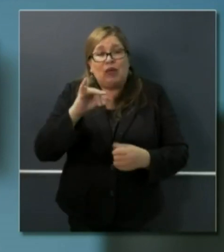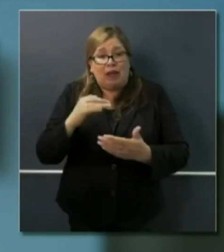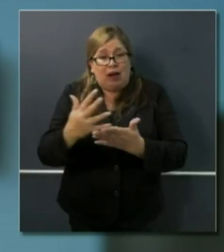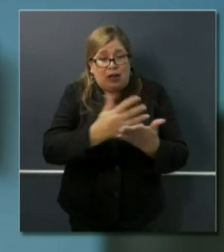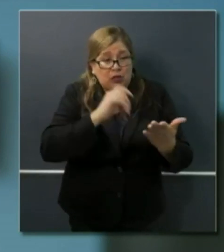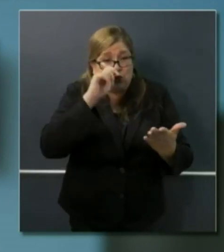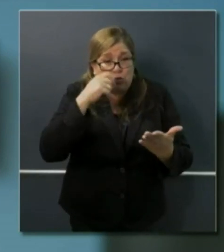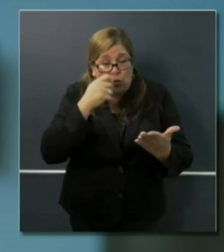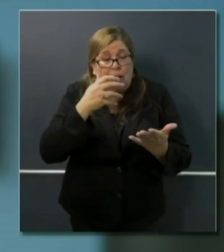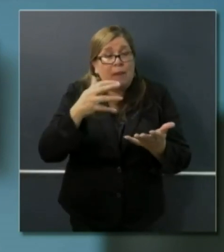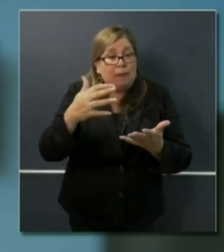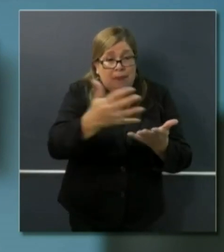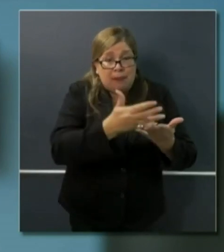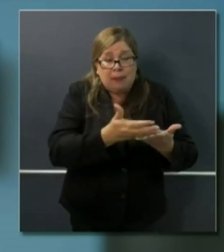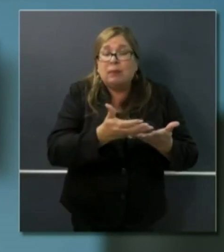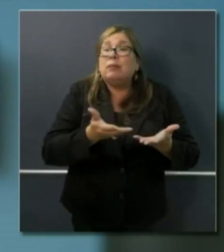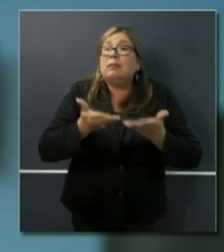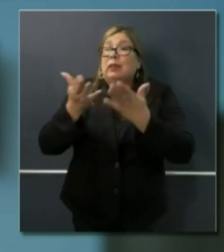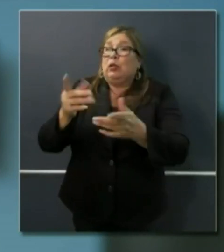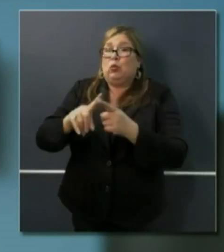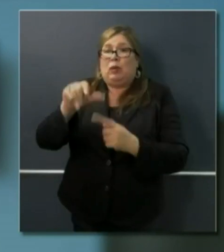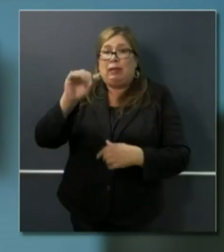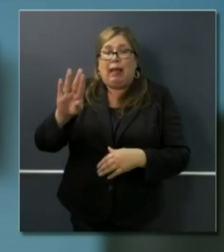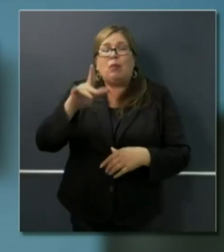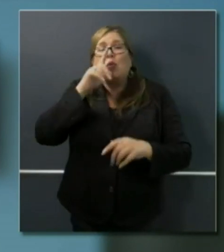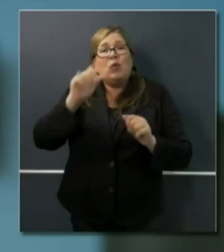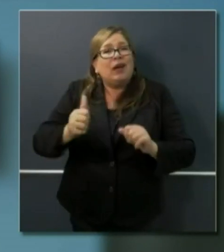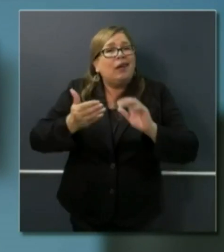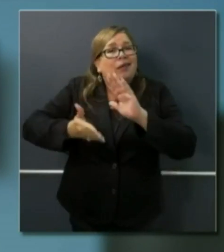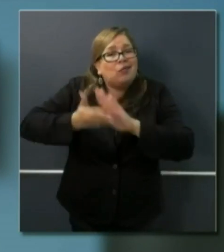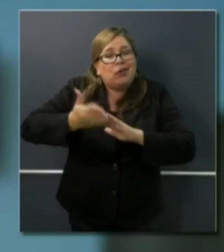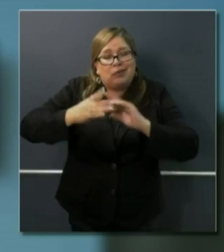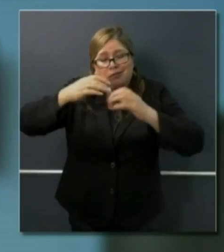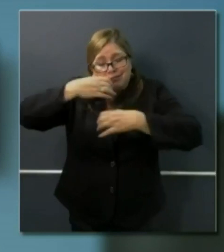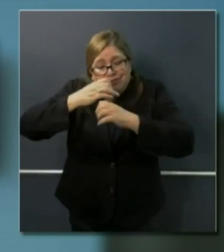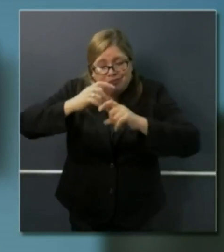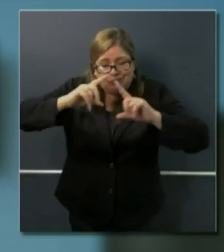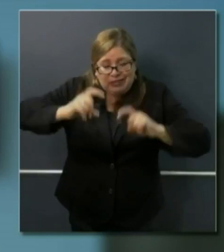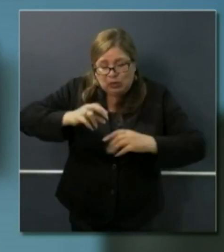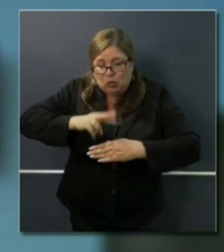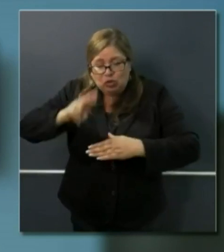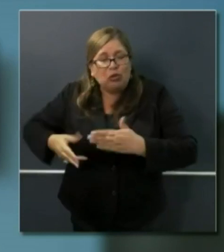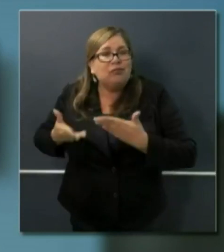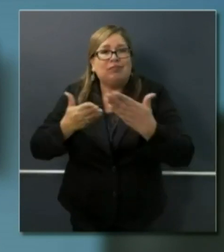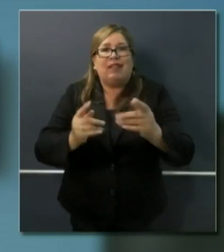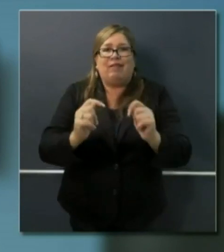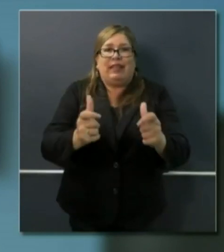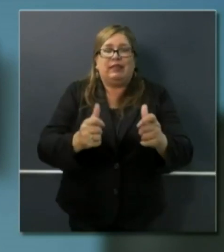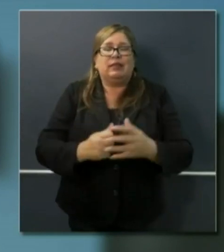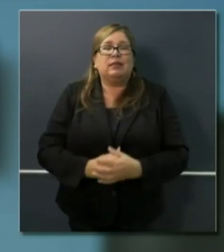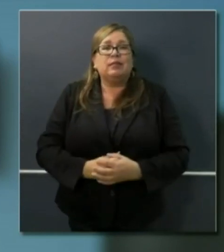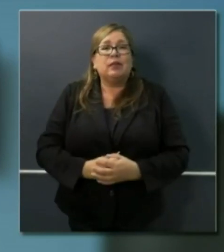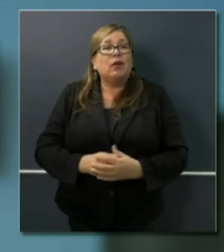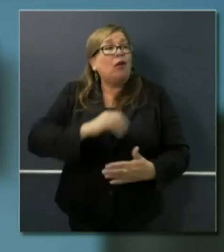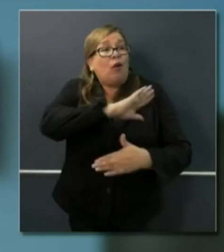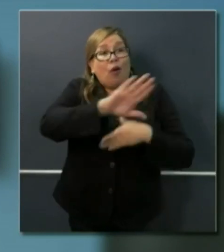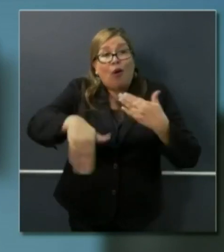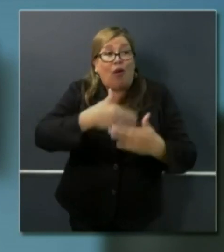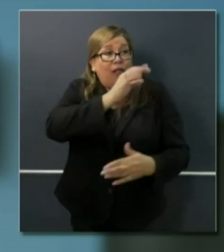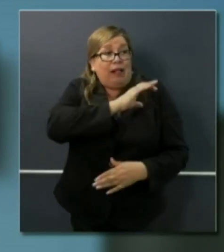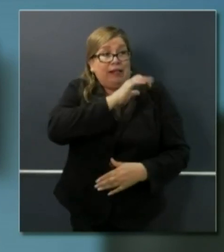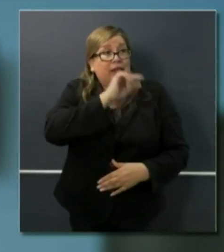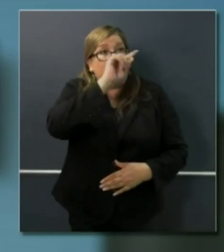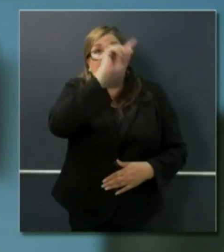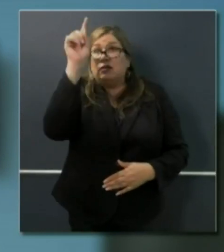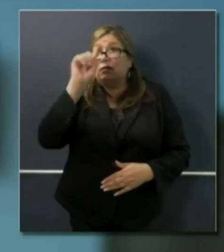do get to the labs that can run the tests as quickly as possible for his patients. And all clinics should begin to think about what